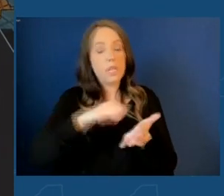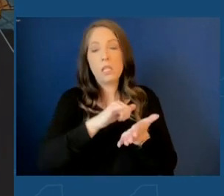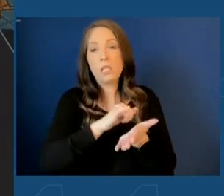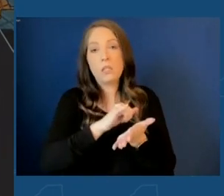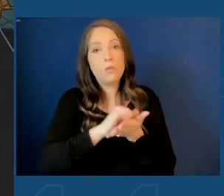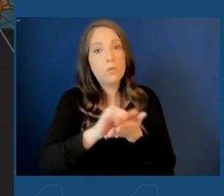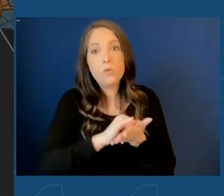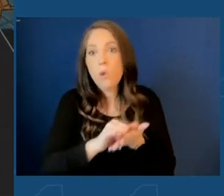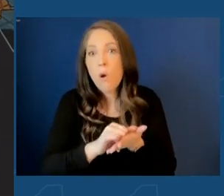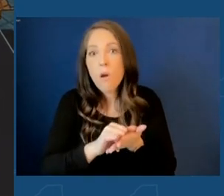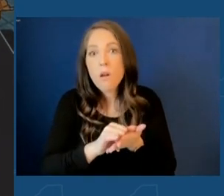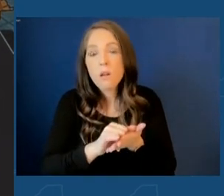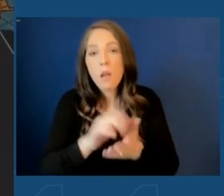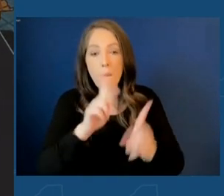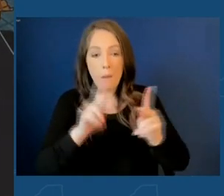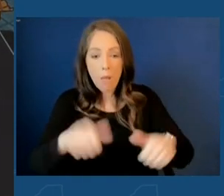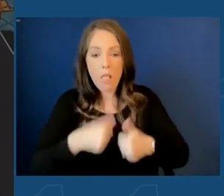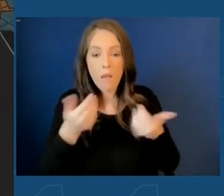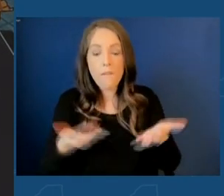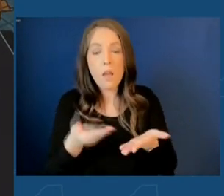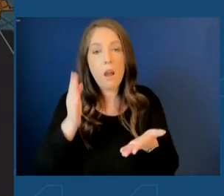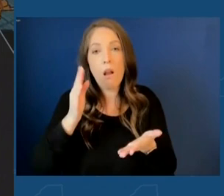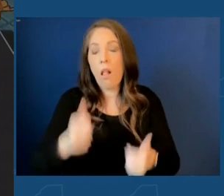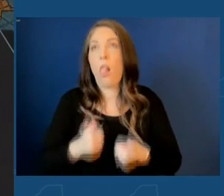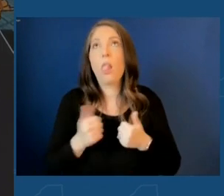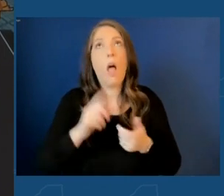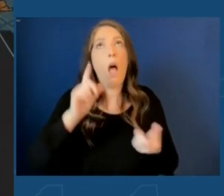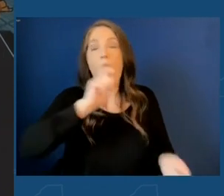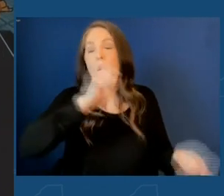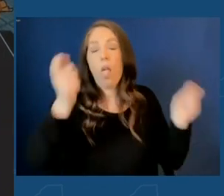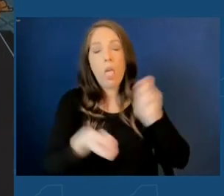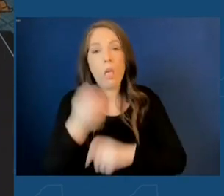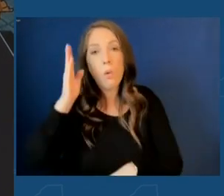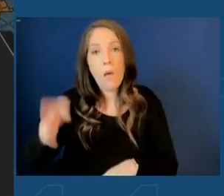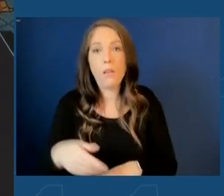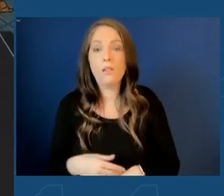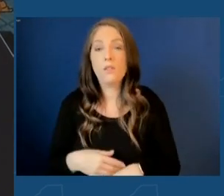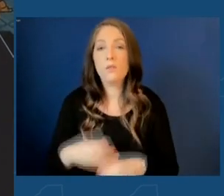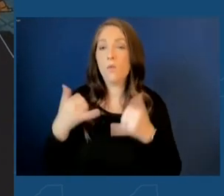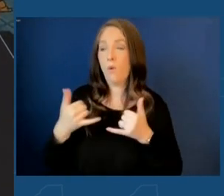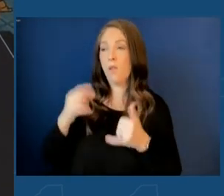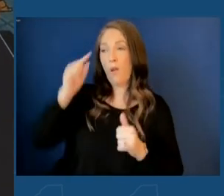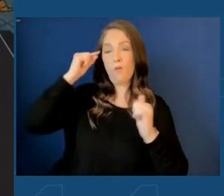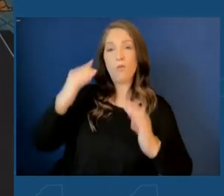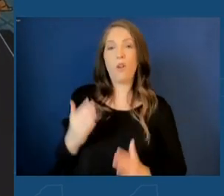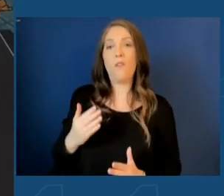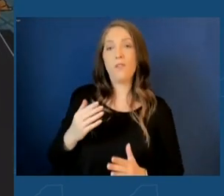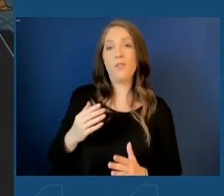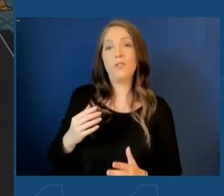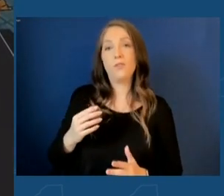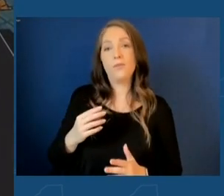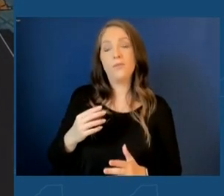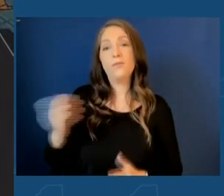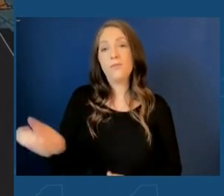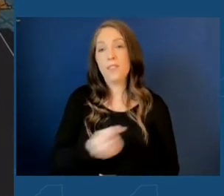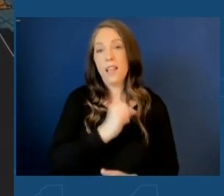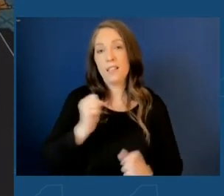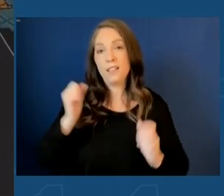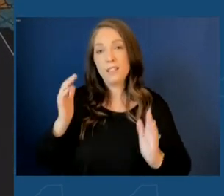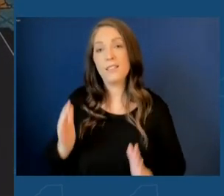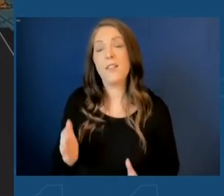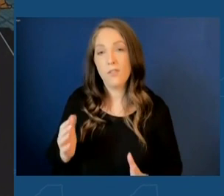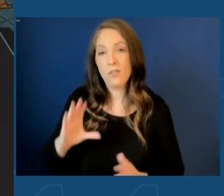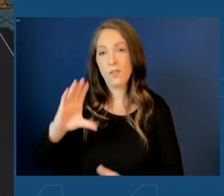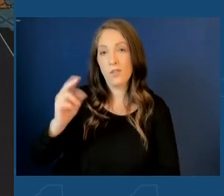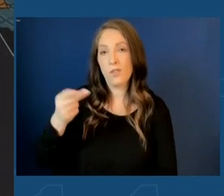stunning in its scale of this announcement today. So I, as governor, joined by the United States Majority Leader of the